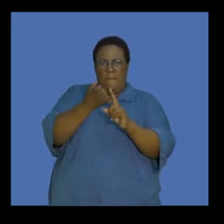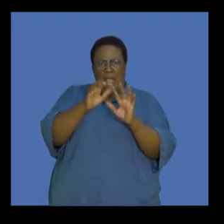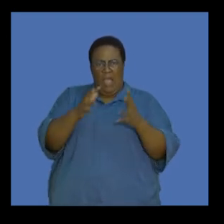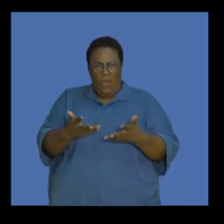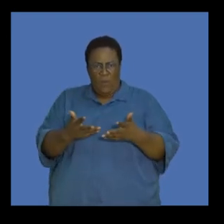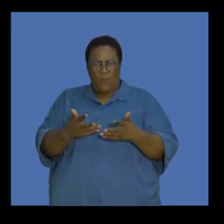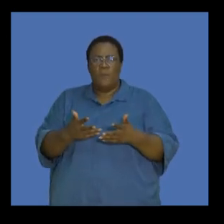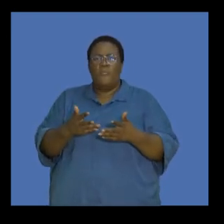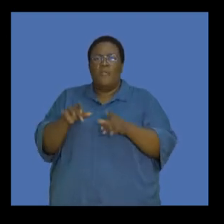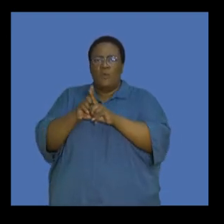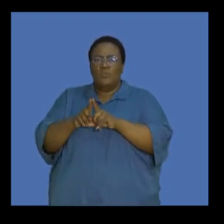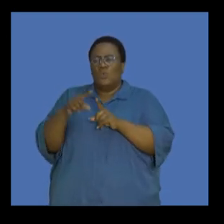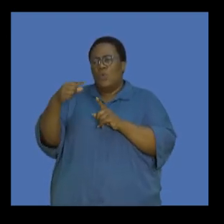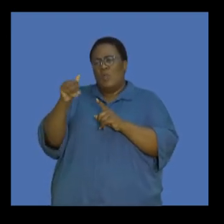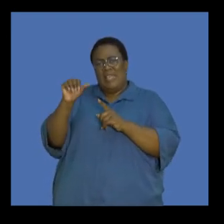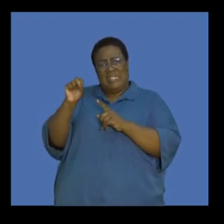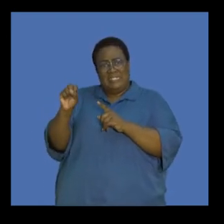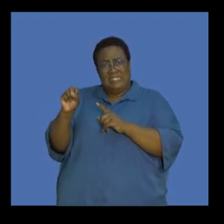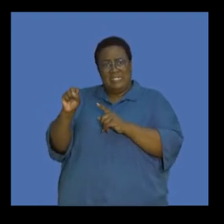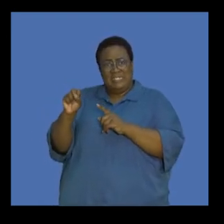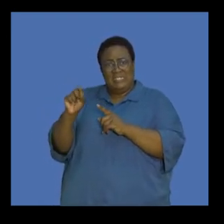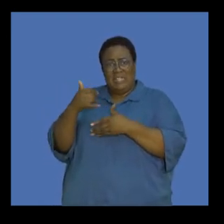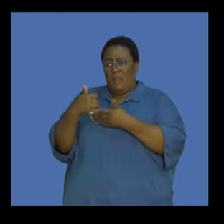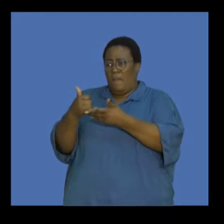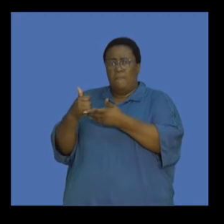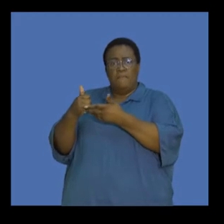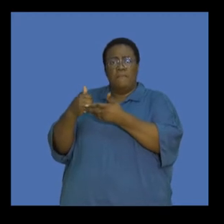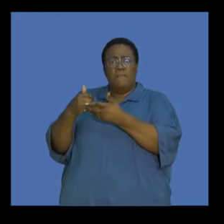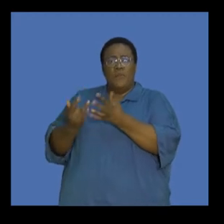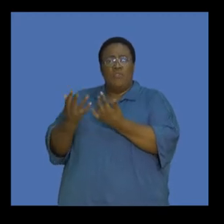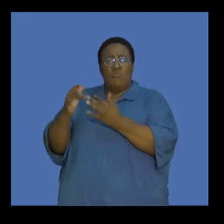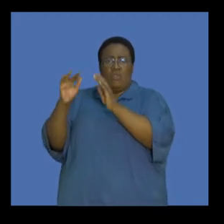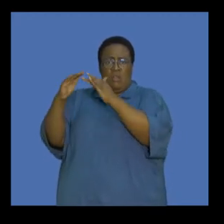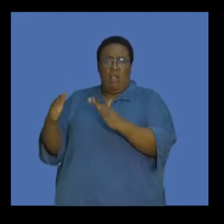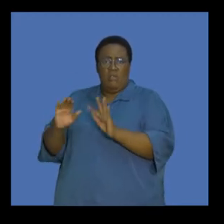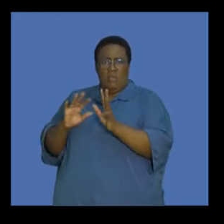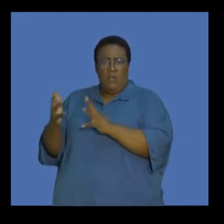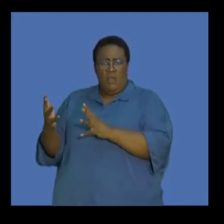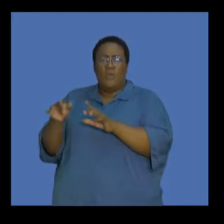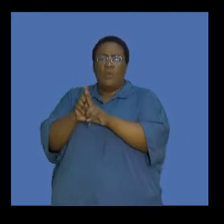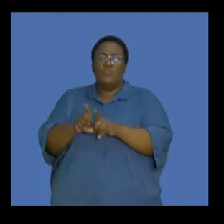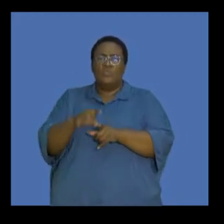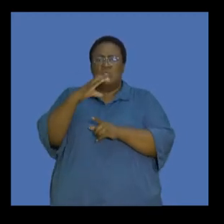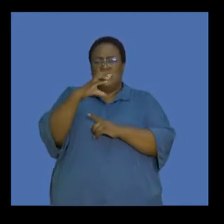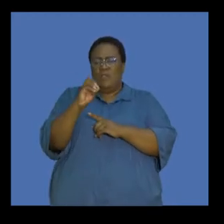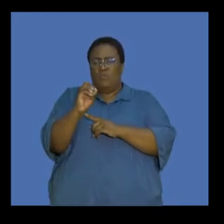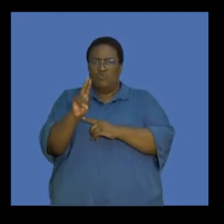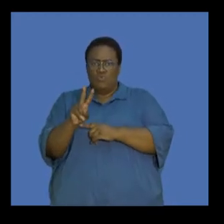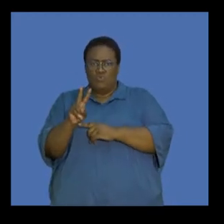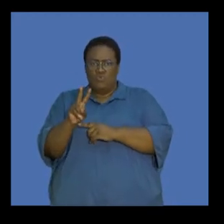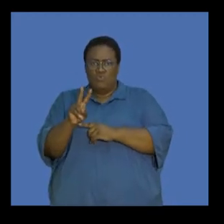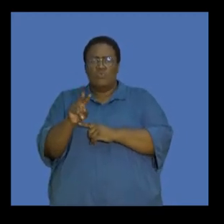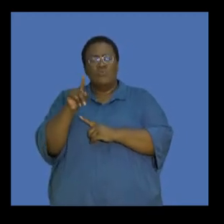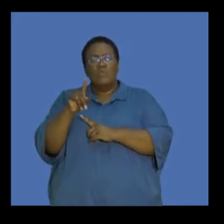terms of what are the gases that contribute to the greenhouse gases, we're to look at those. We're also going to look at the impact that carbon dioxide emissions has